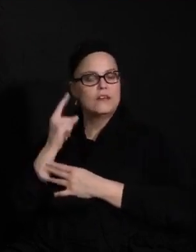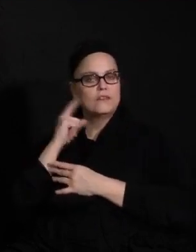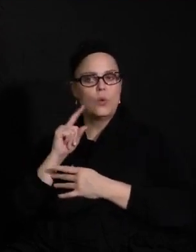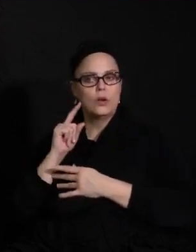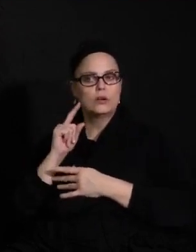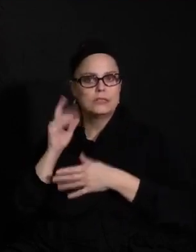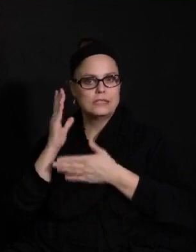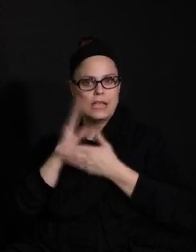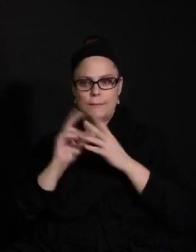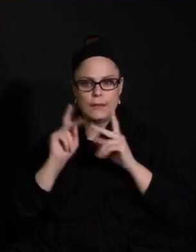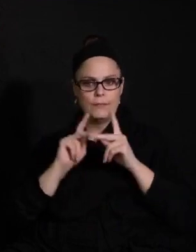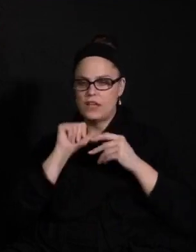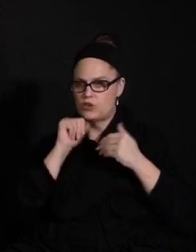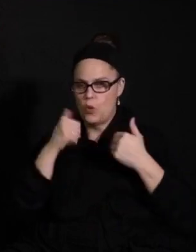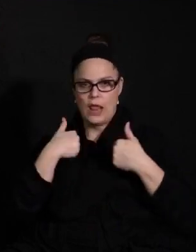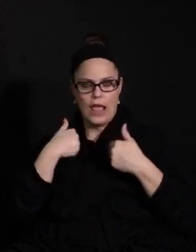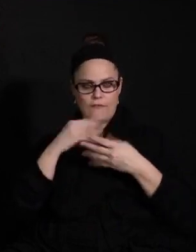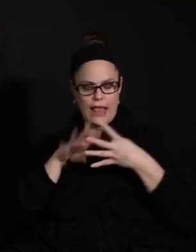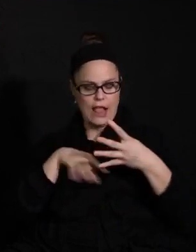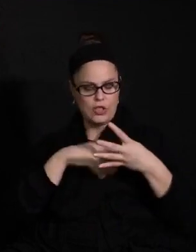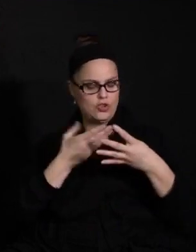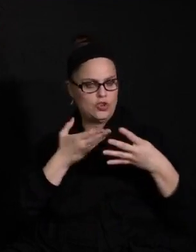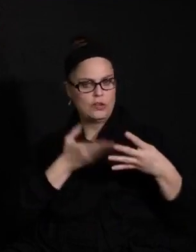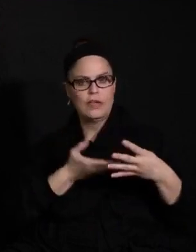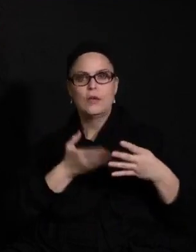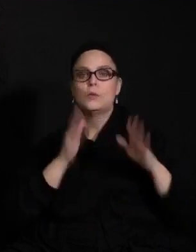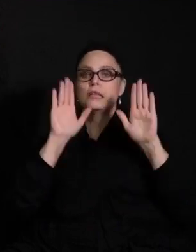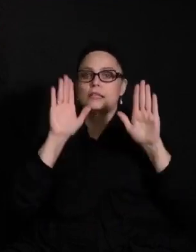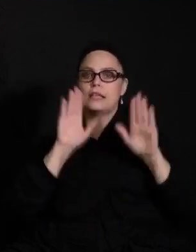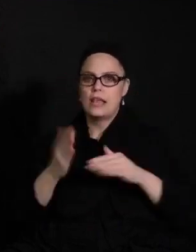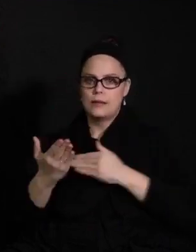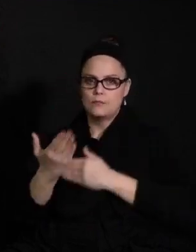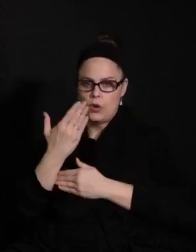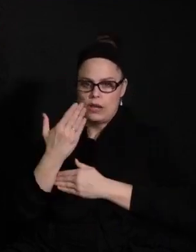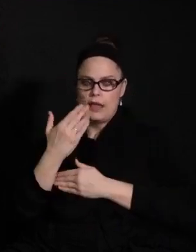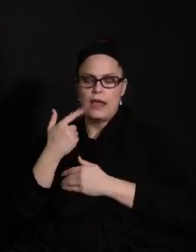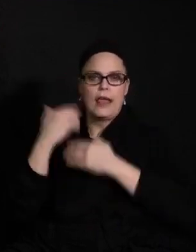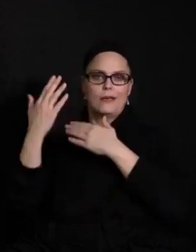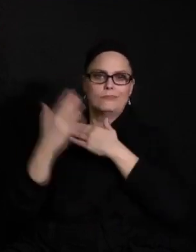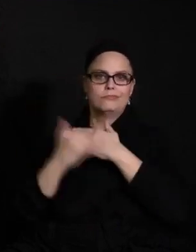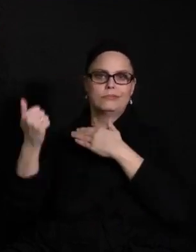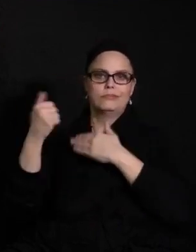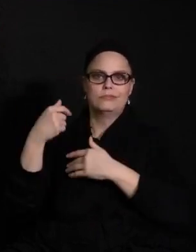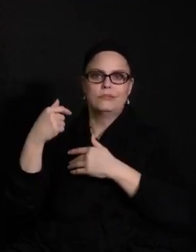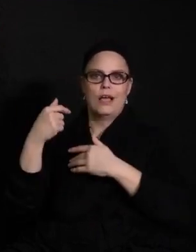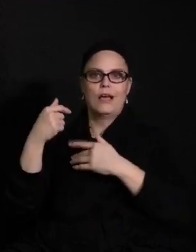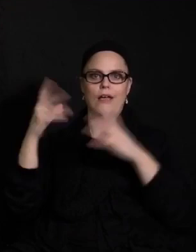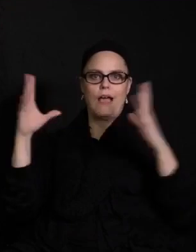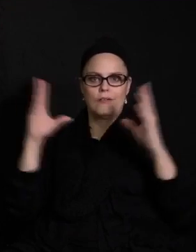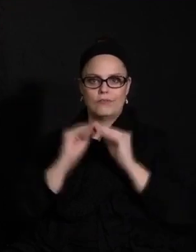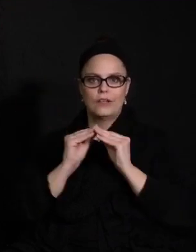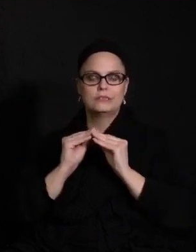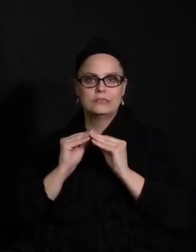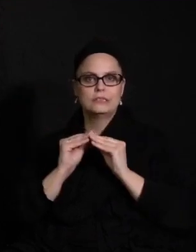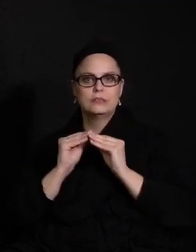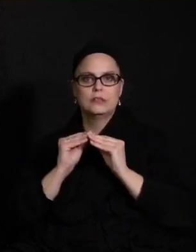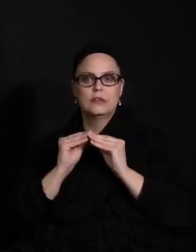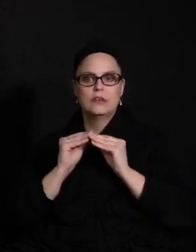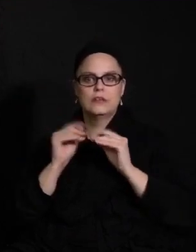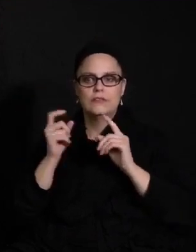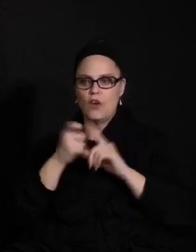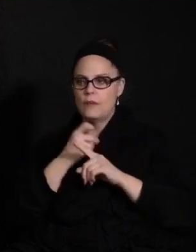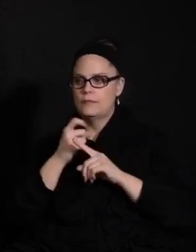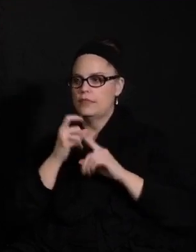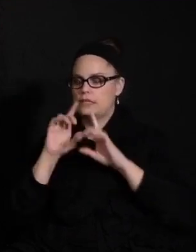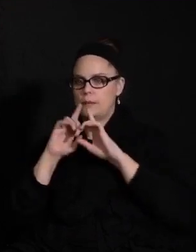in front of you, especially for the last year, that was a Sunday morning and being called into a press conference with officials from the Department of Education